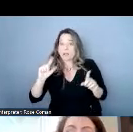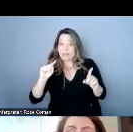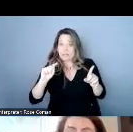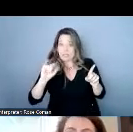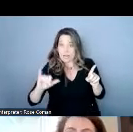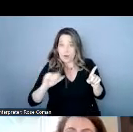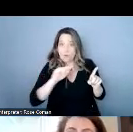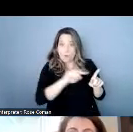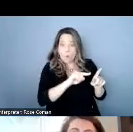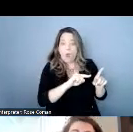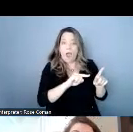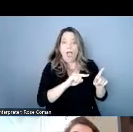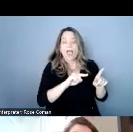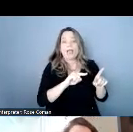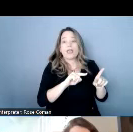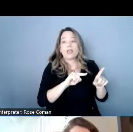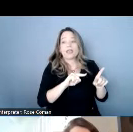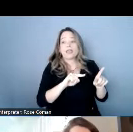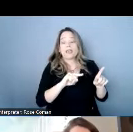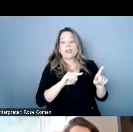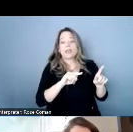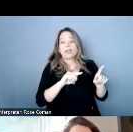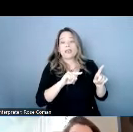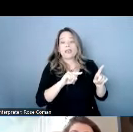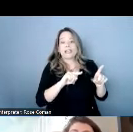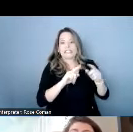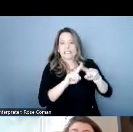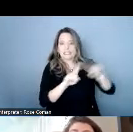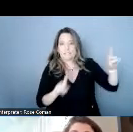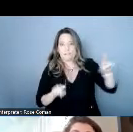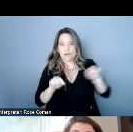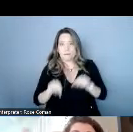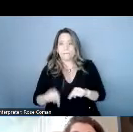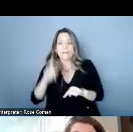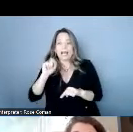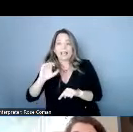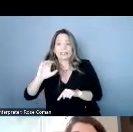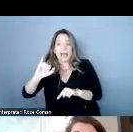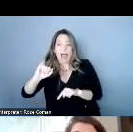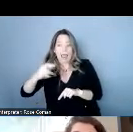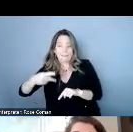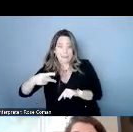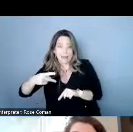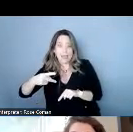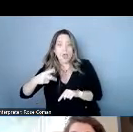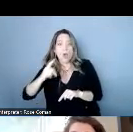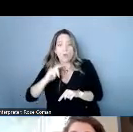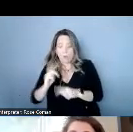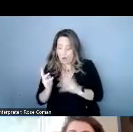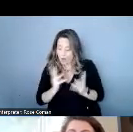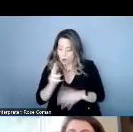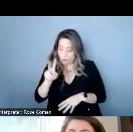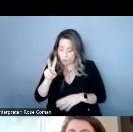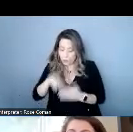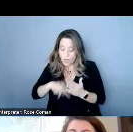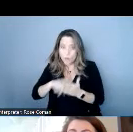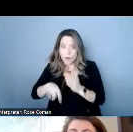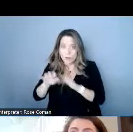operator in the middle who would be reading what you were typing and voicing to the person on the other end of the line